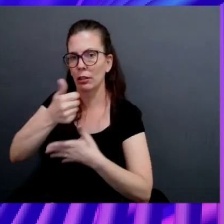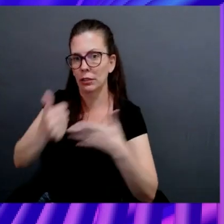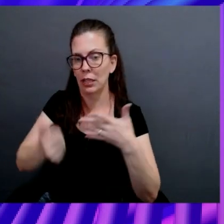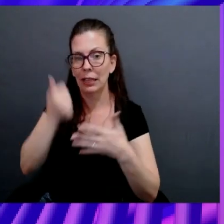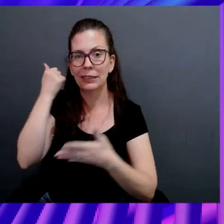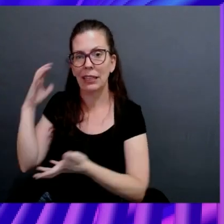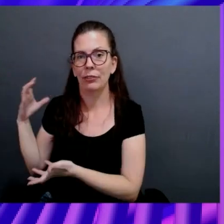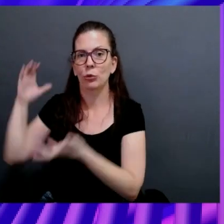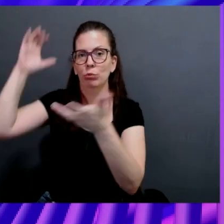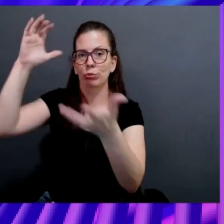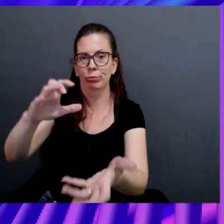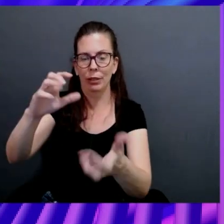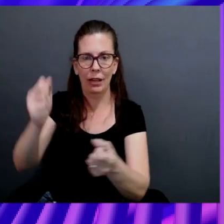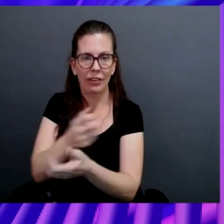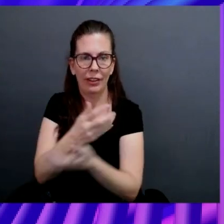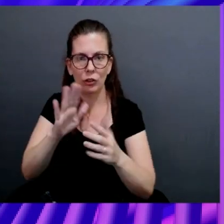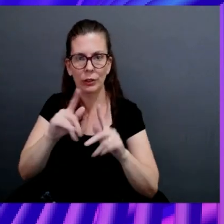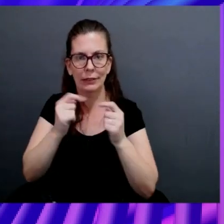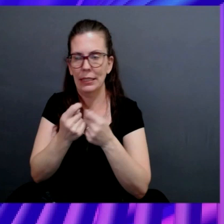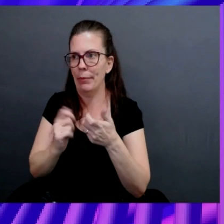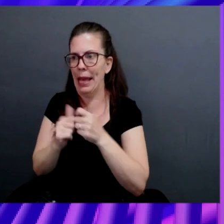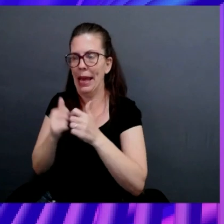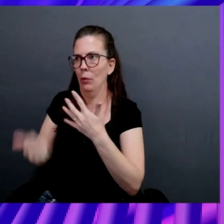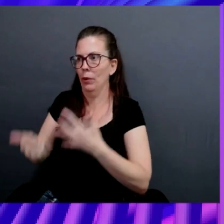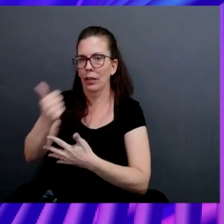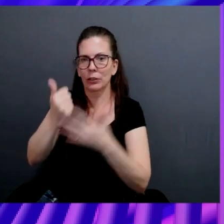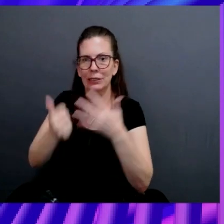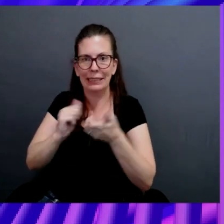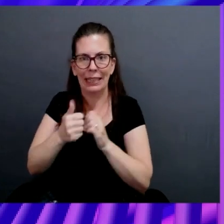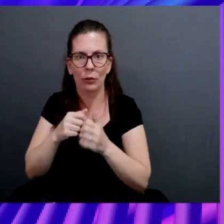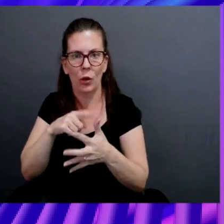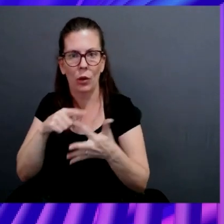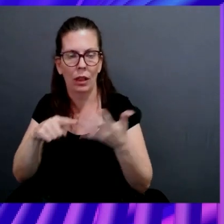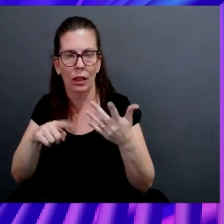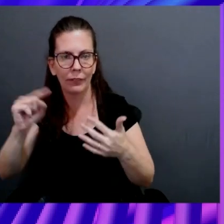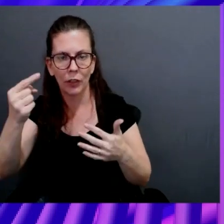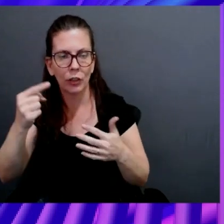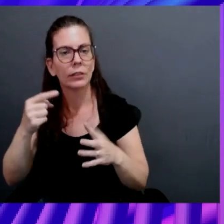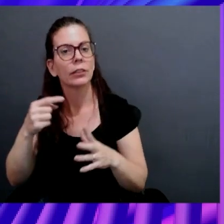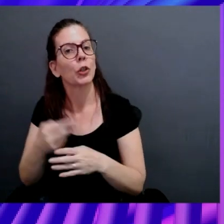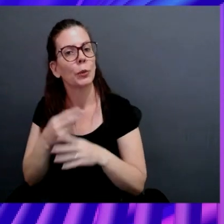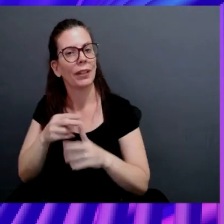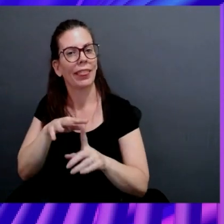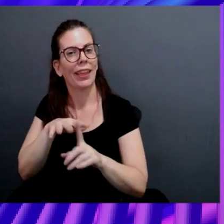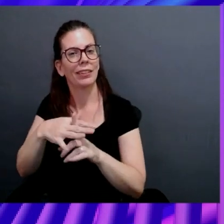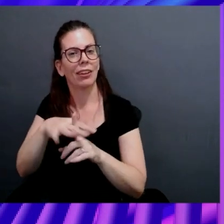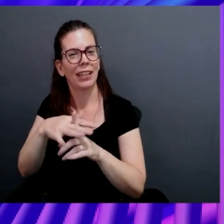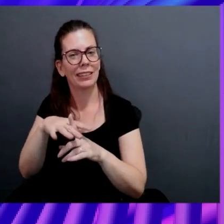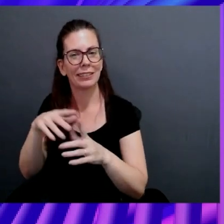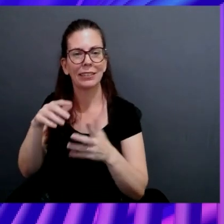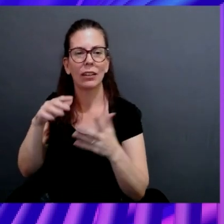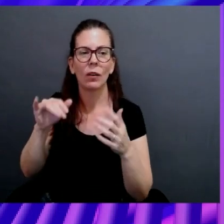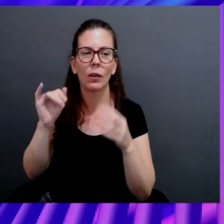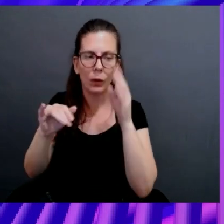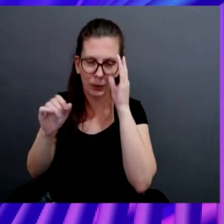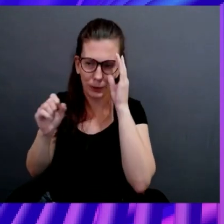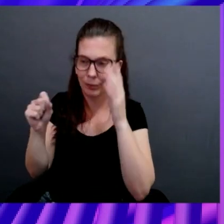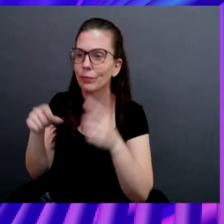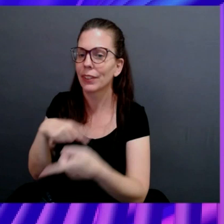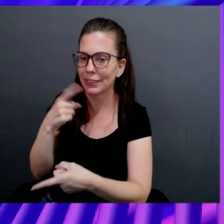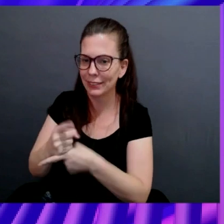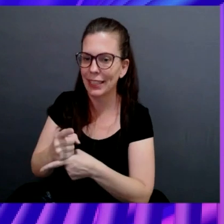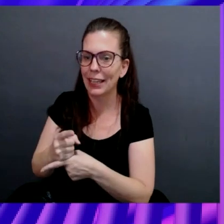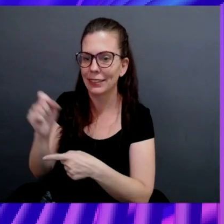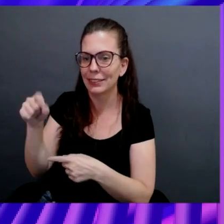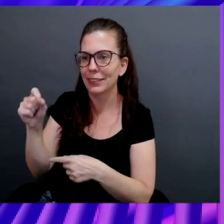noise, it won't help them. You need to prioritize ruthlessly using the context. Just getting it doesn't... Exactly. They have a few priorities, don't